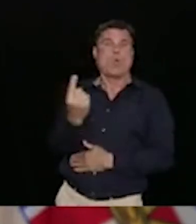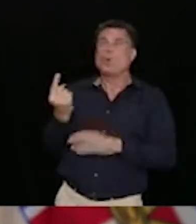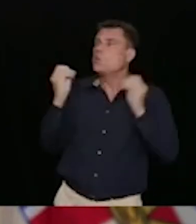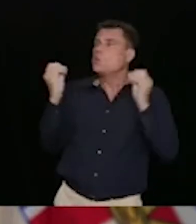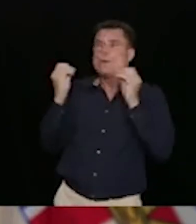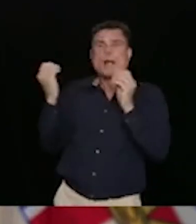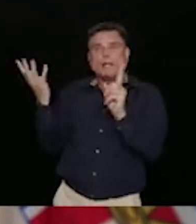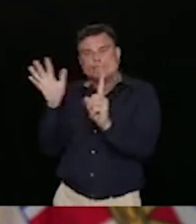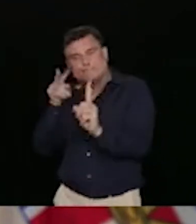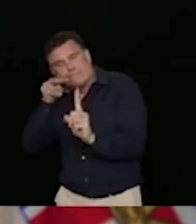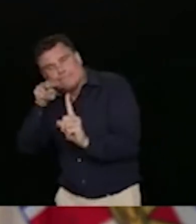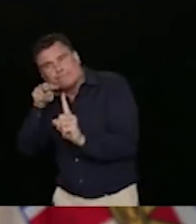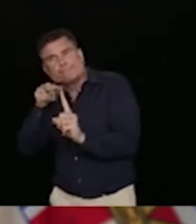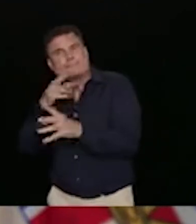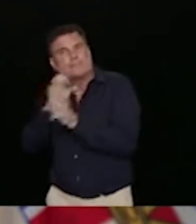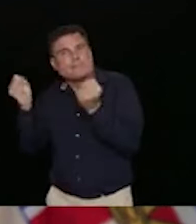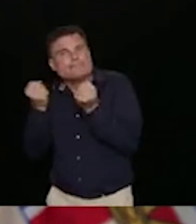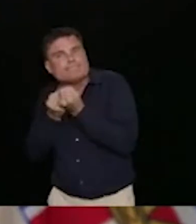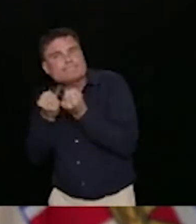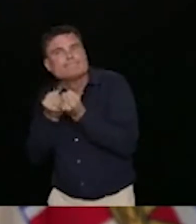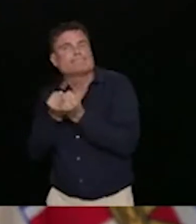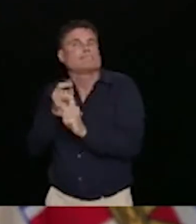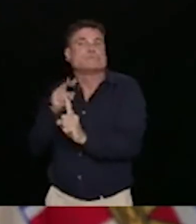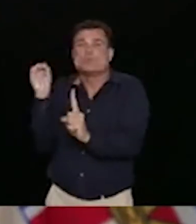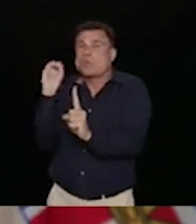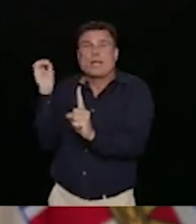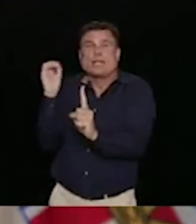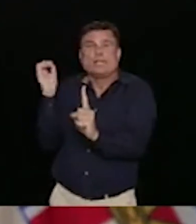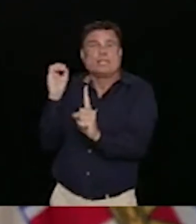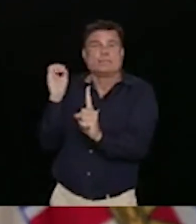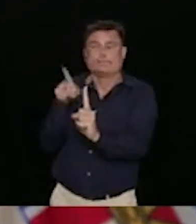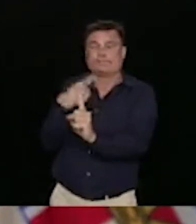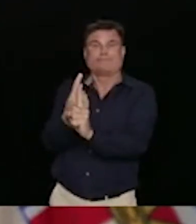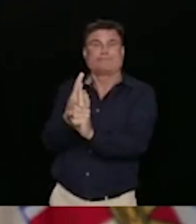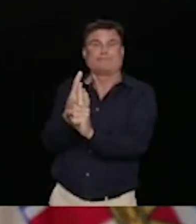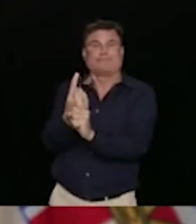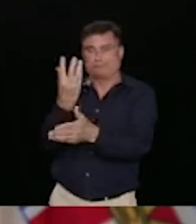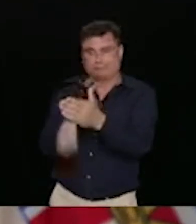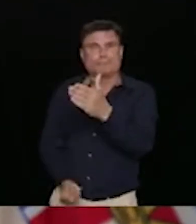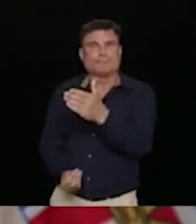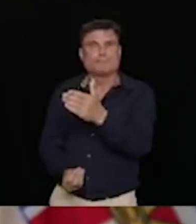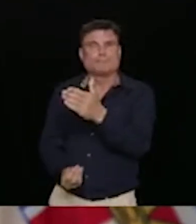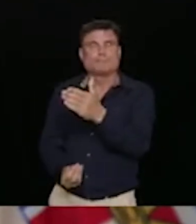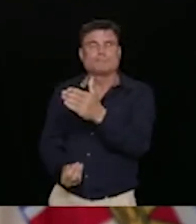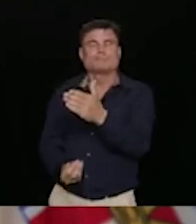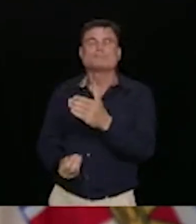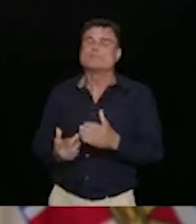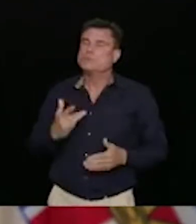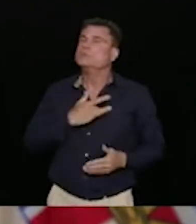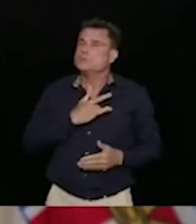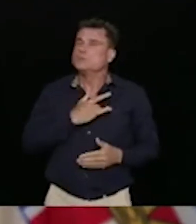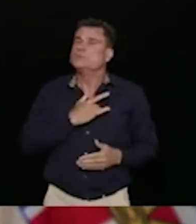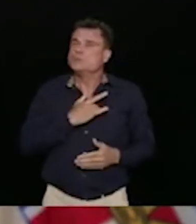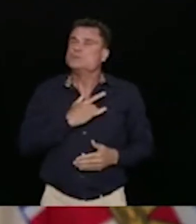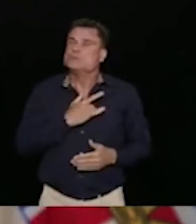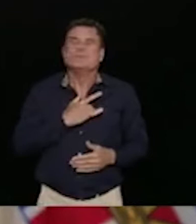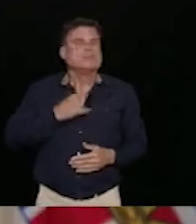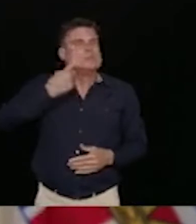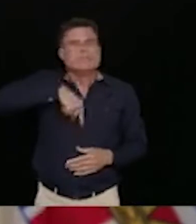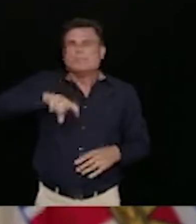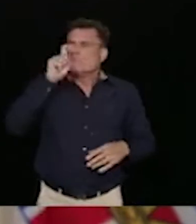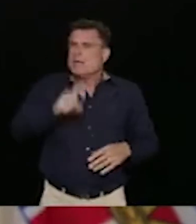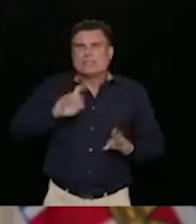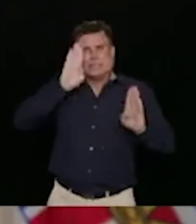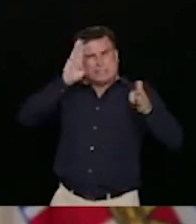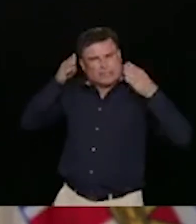access to some of the important things that we're making a difference in saving lives from the toxic drug supply that we've had.